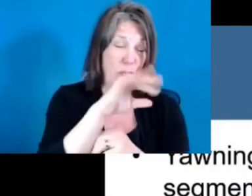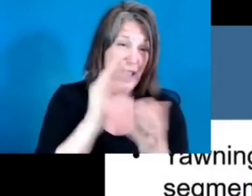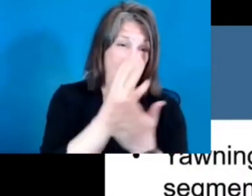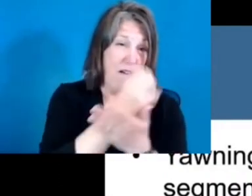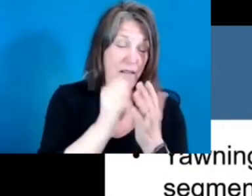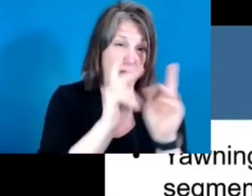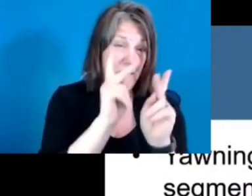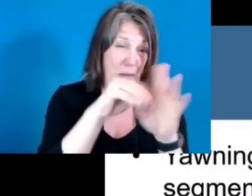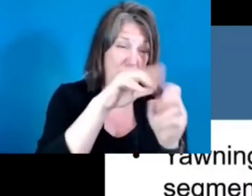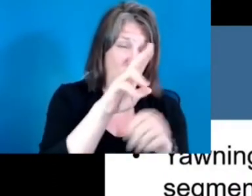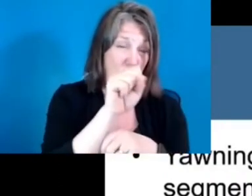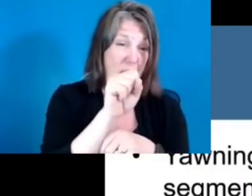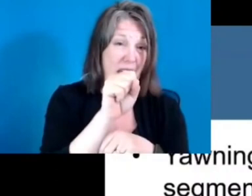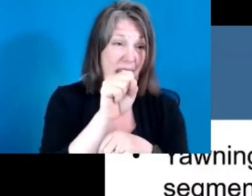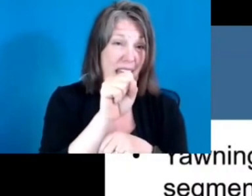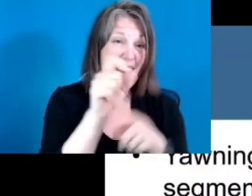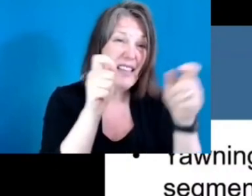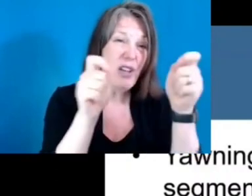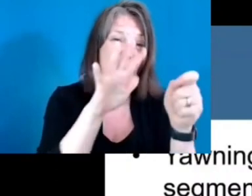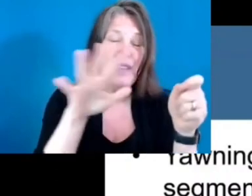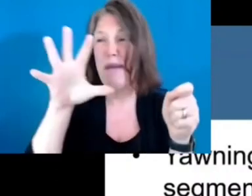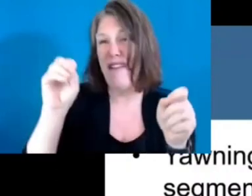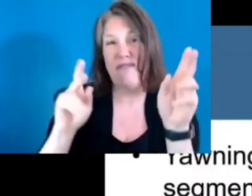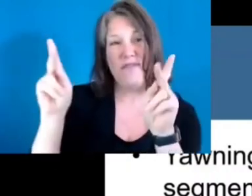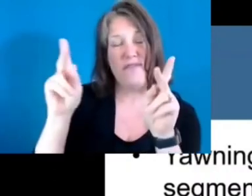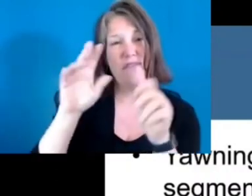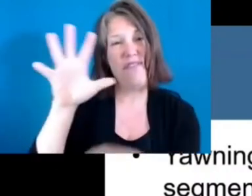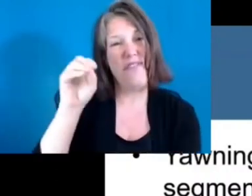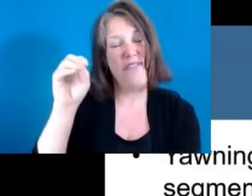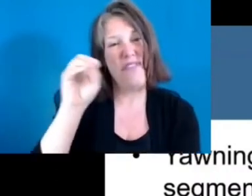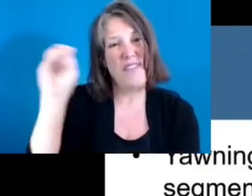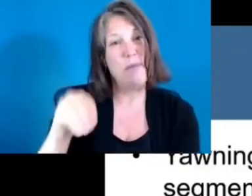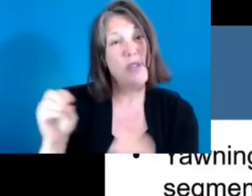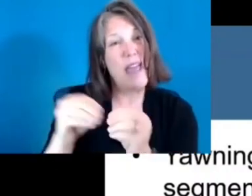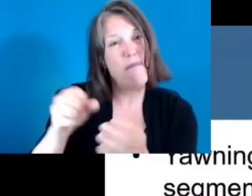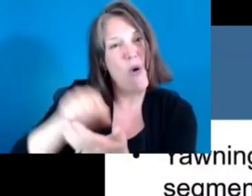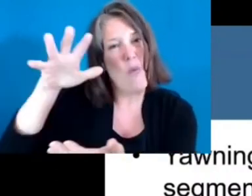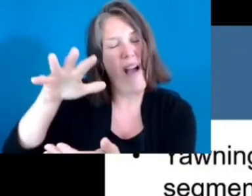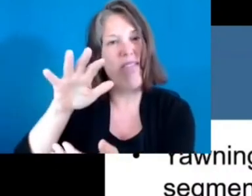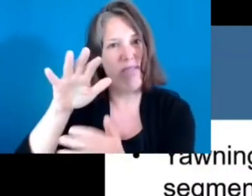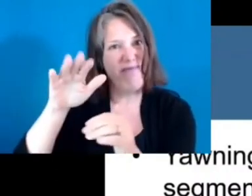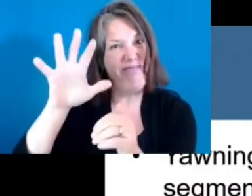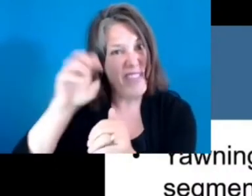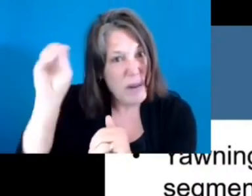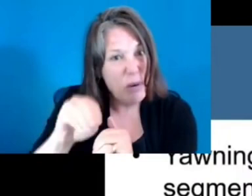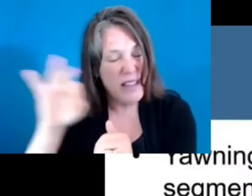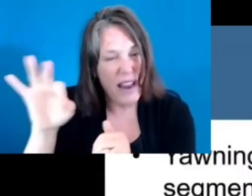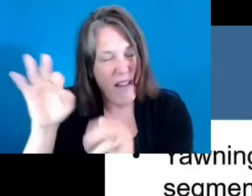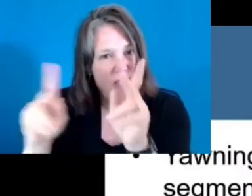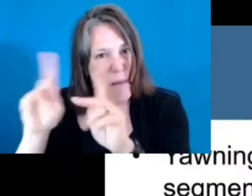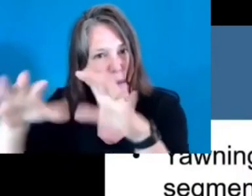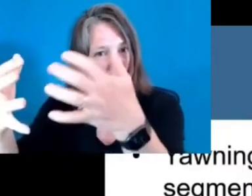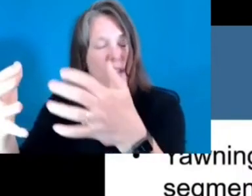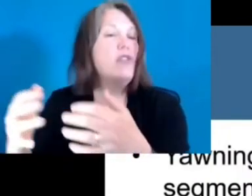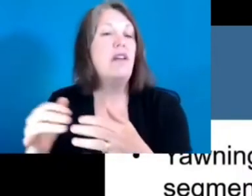wealth than 50% of the population. That's going to need corrections so that everyone can earn a living